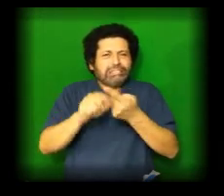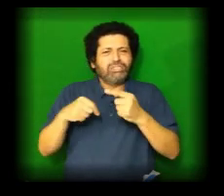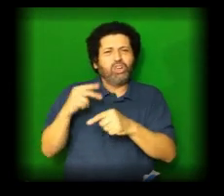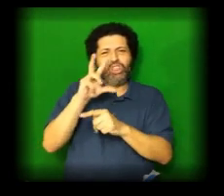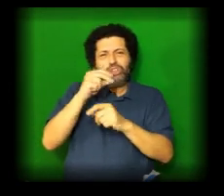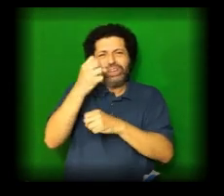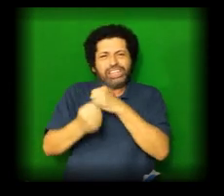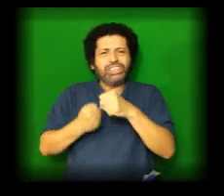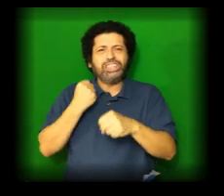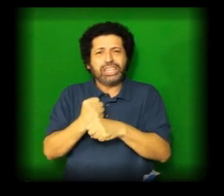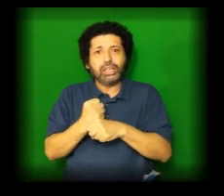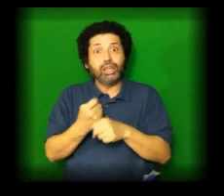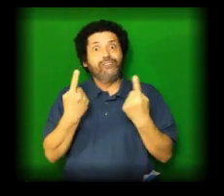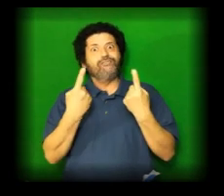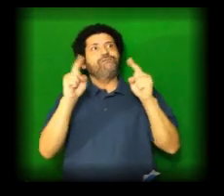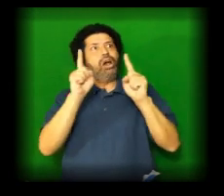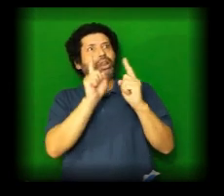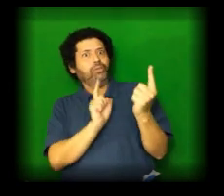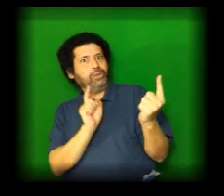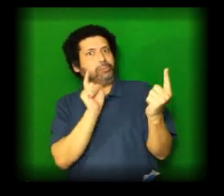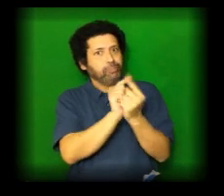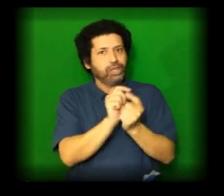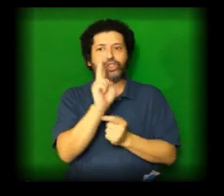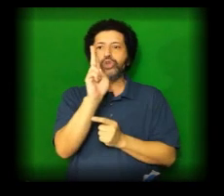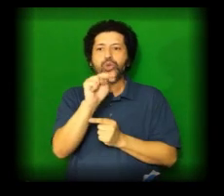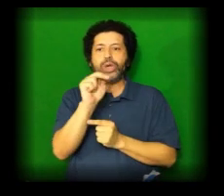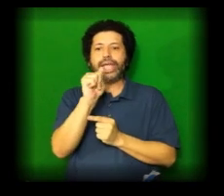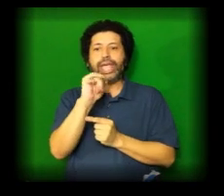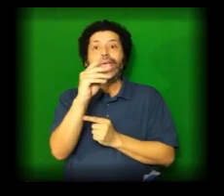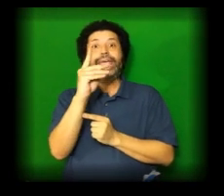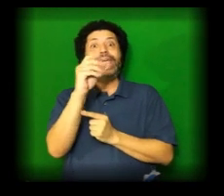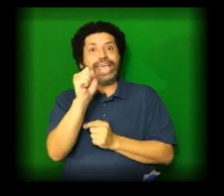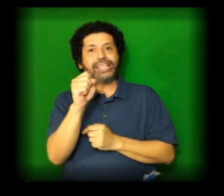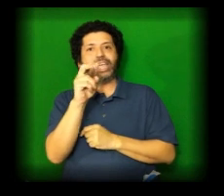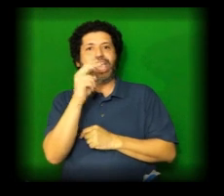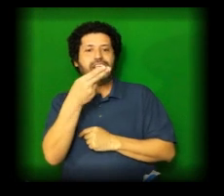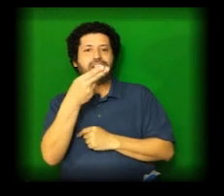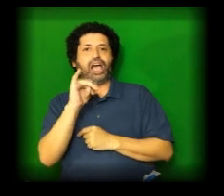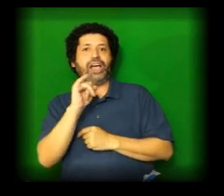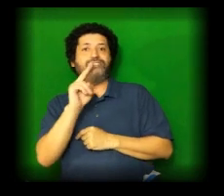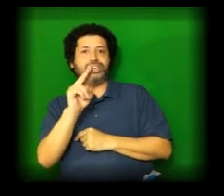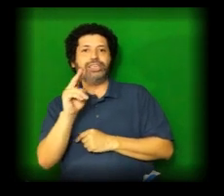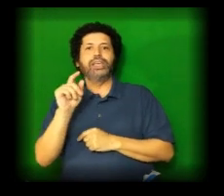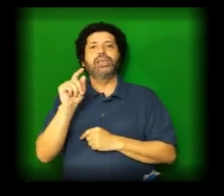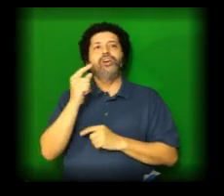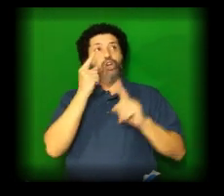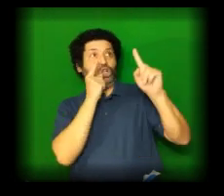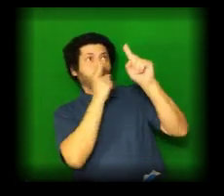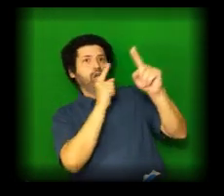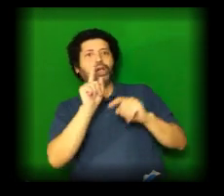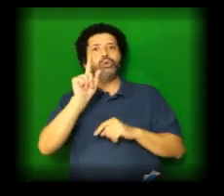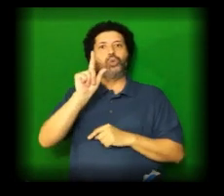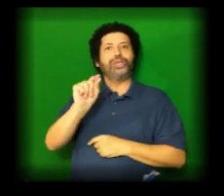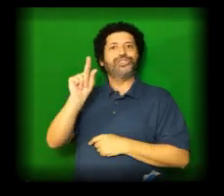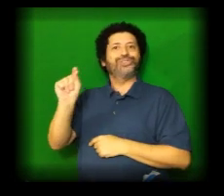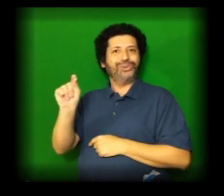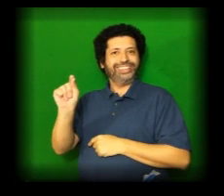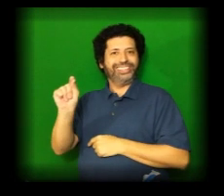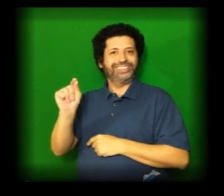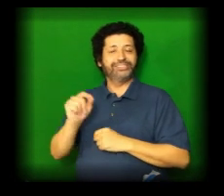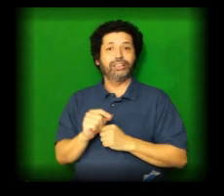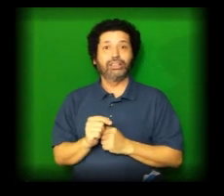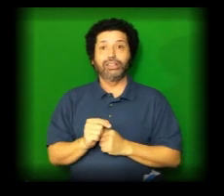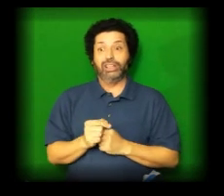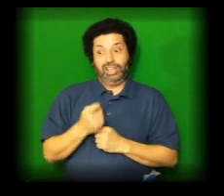fact, Canada is on track to meet the UNA's HIV 90-90 targets by 2020. The